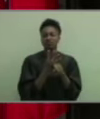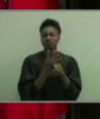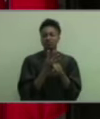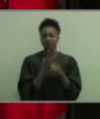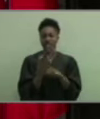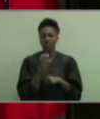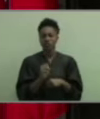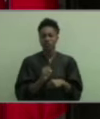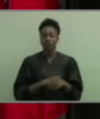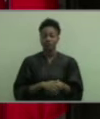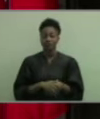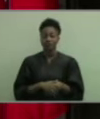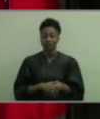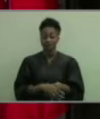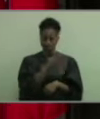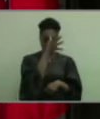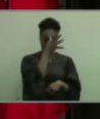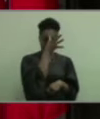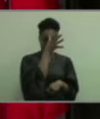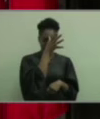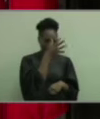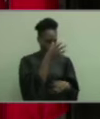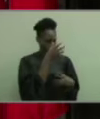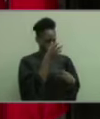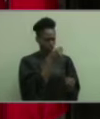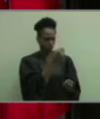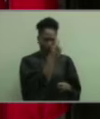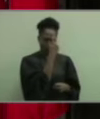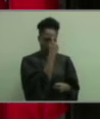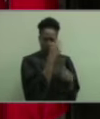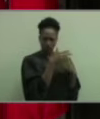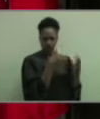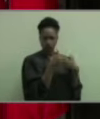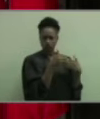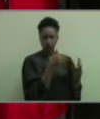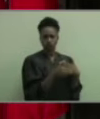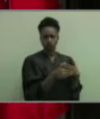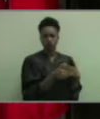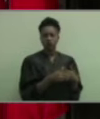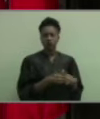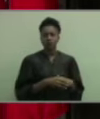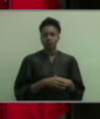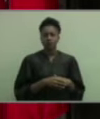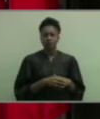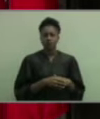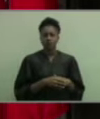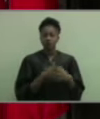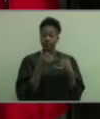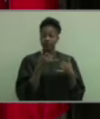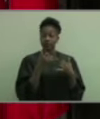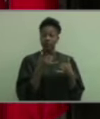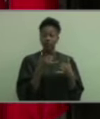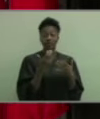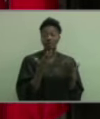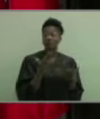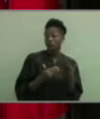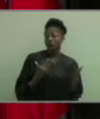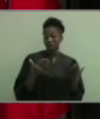My father always told me to have a strong mindset with whatever I do, and these are just some things that I feel exemplify a strong mindset.